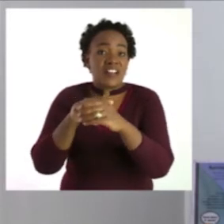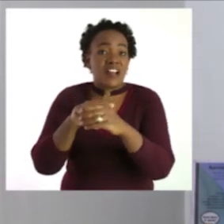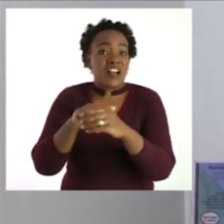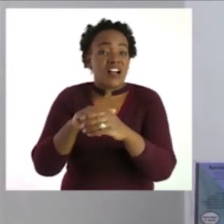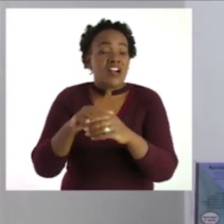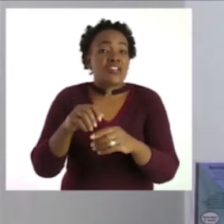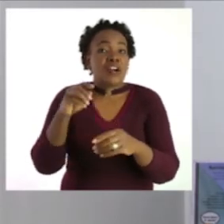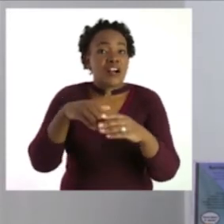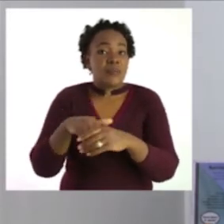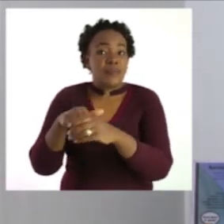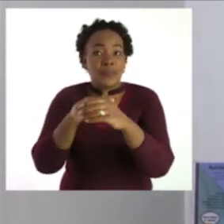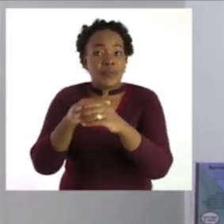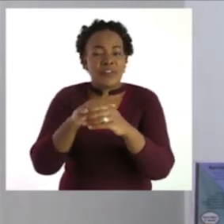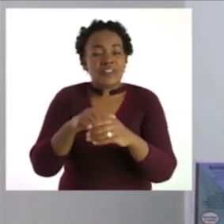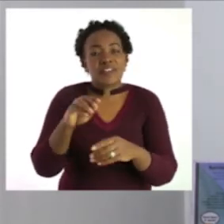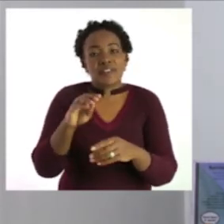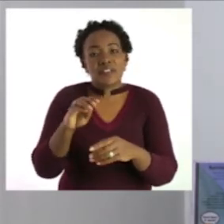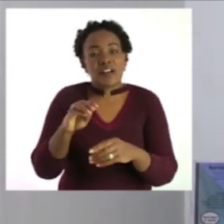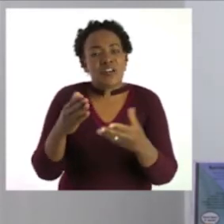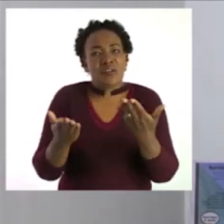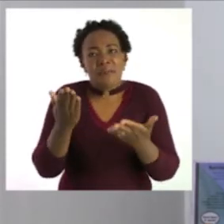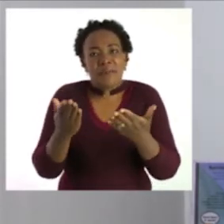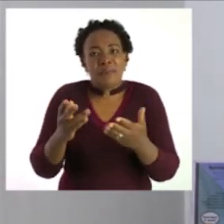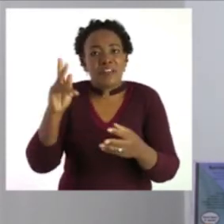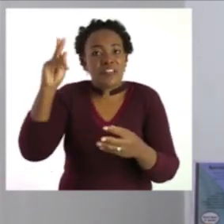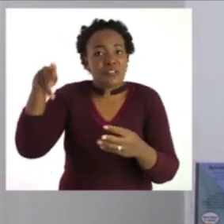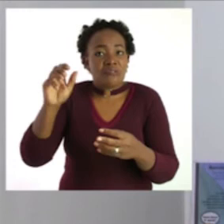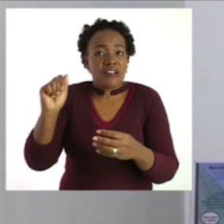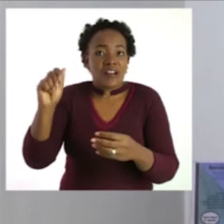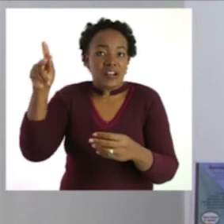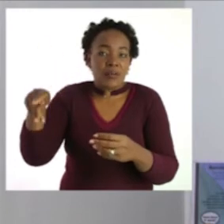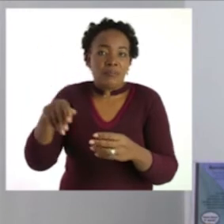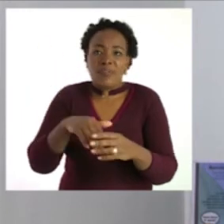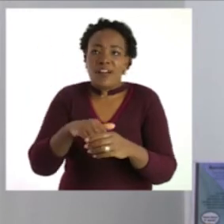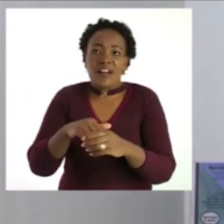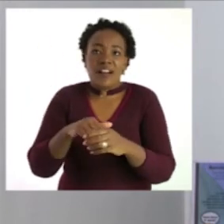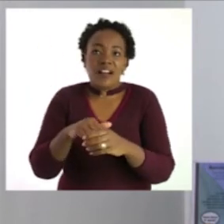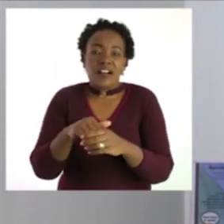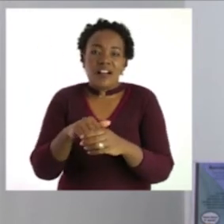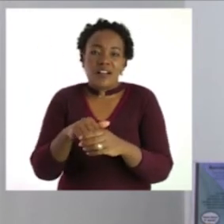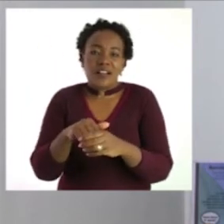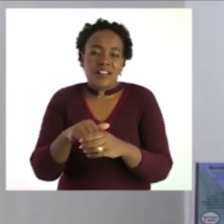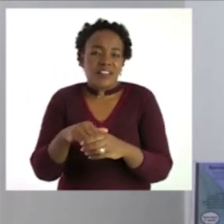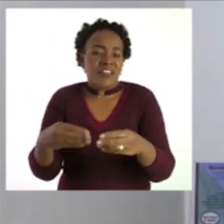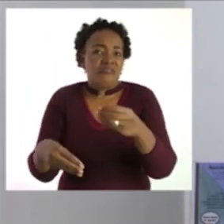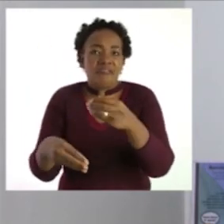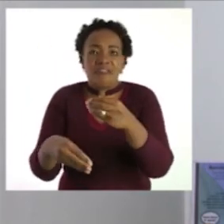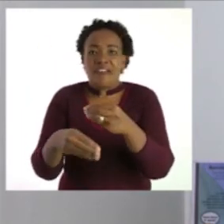etosha or to okapuka range okay then you add some